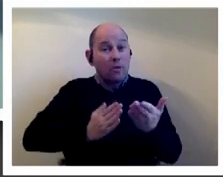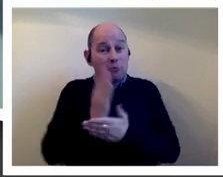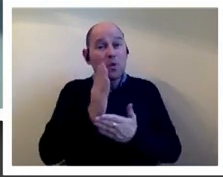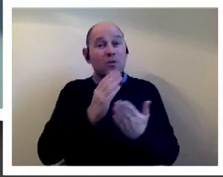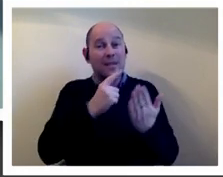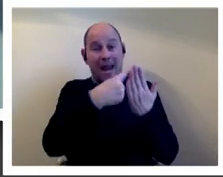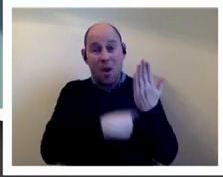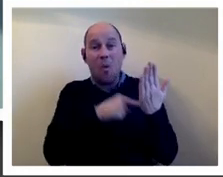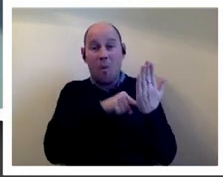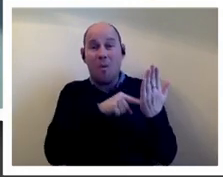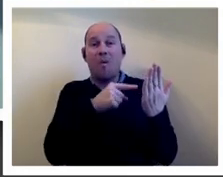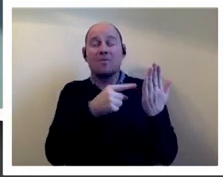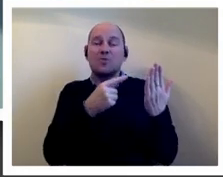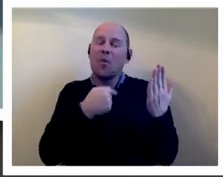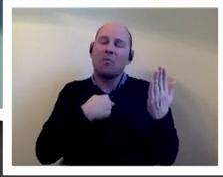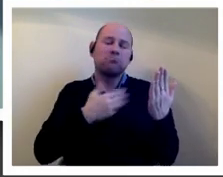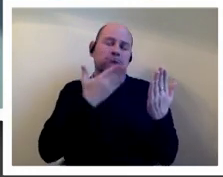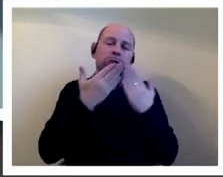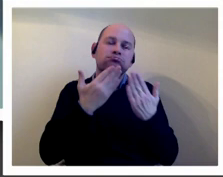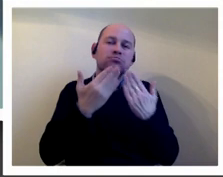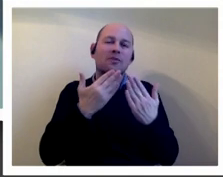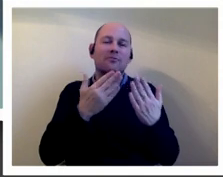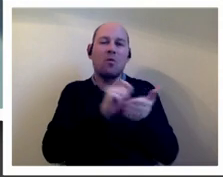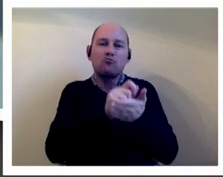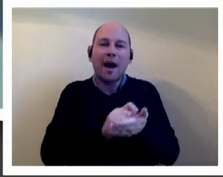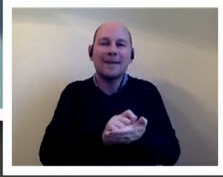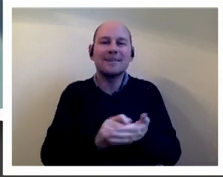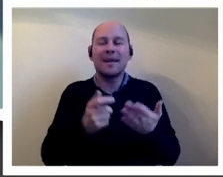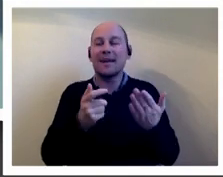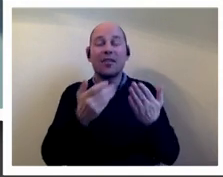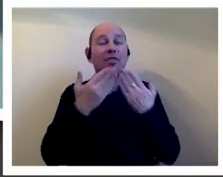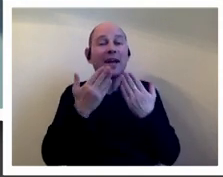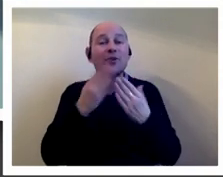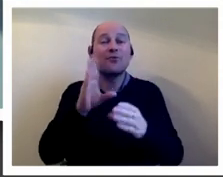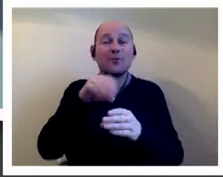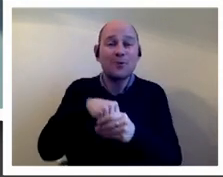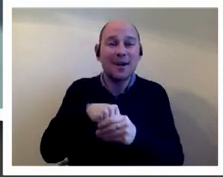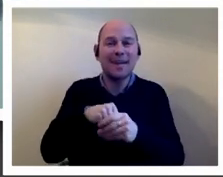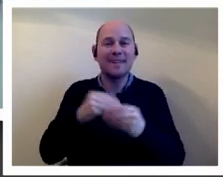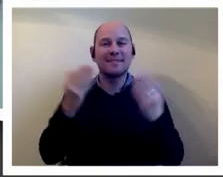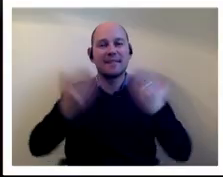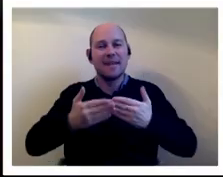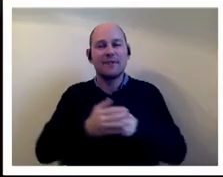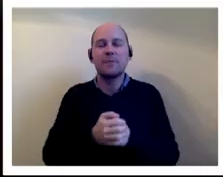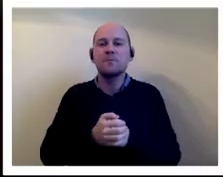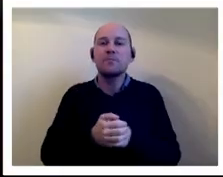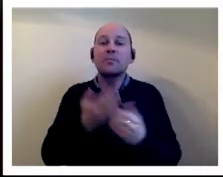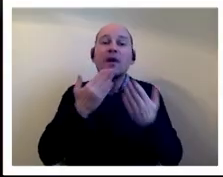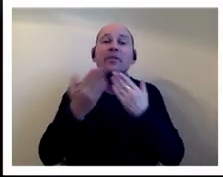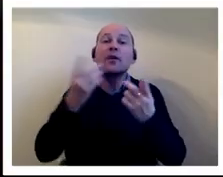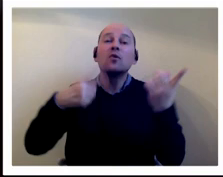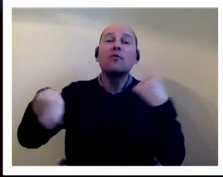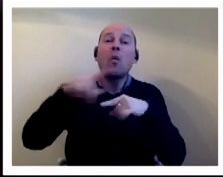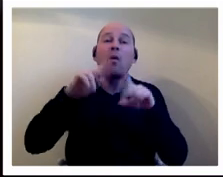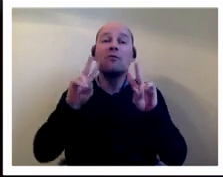thank you very much for writing it uh paul and thank you for for joining us this evening um thank you to all of you for for